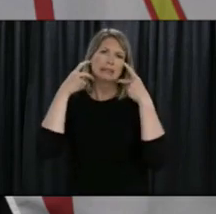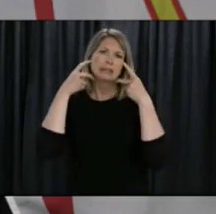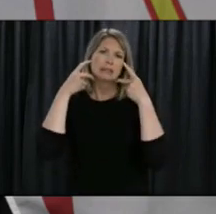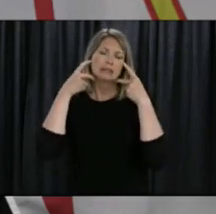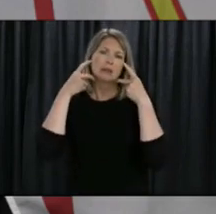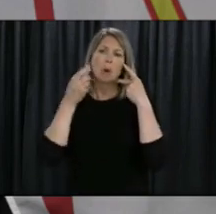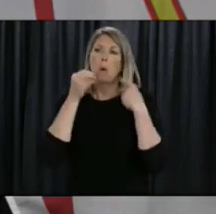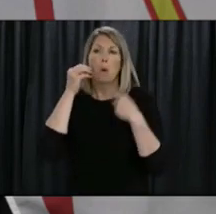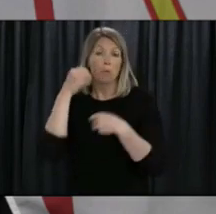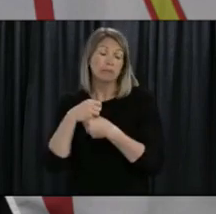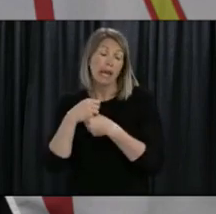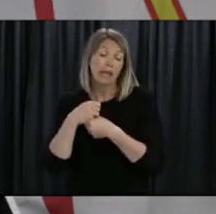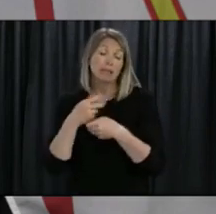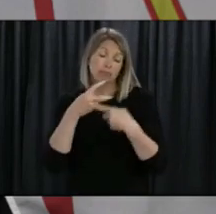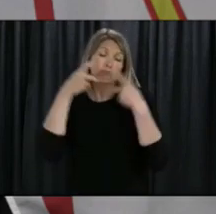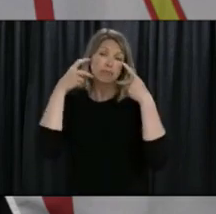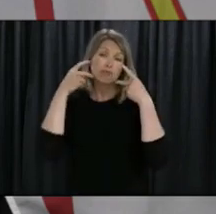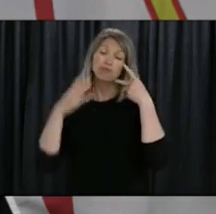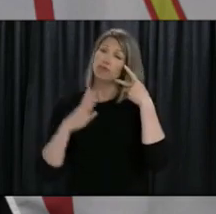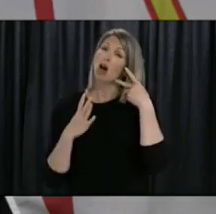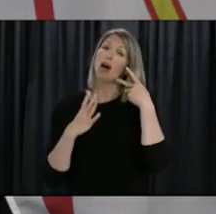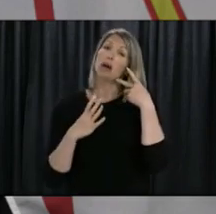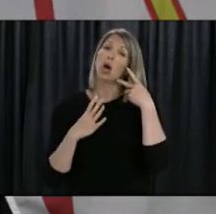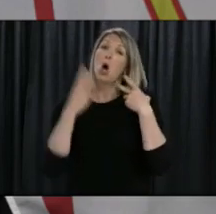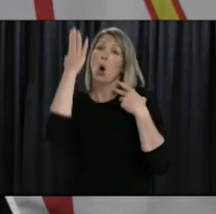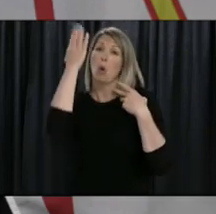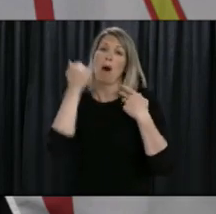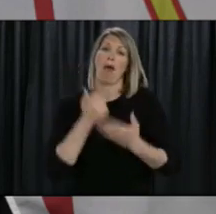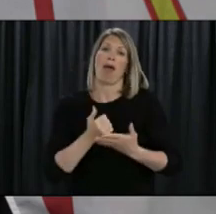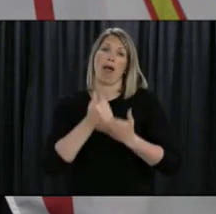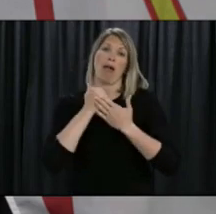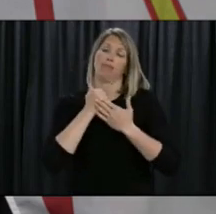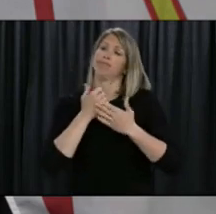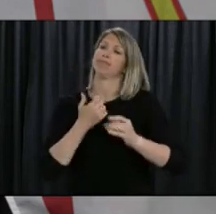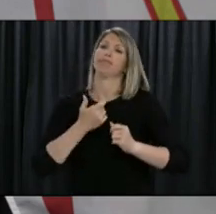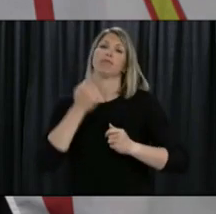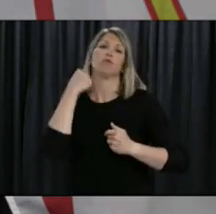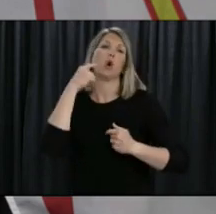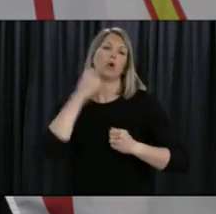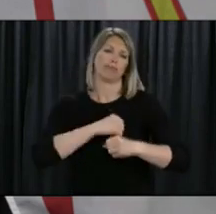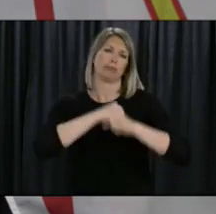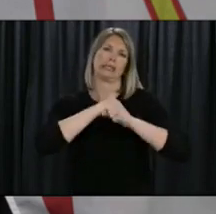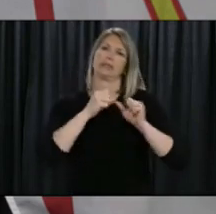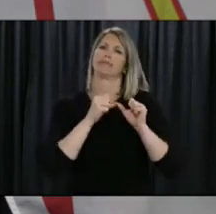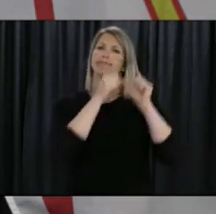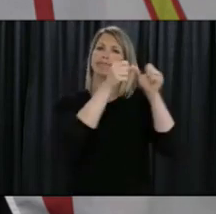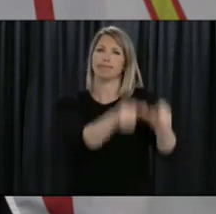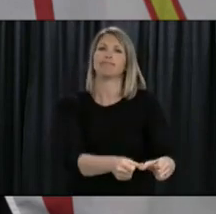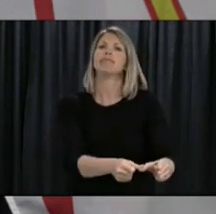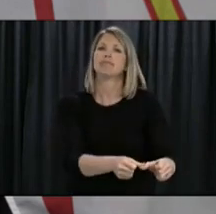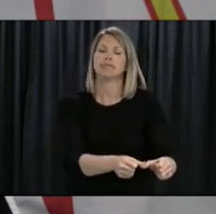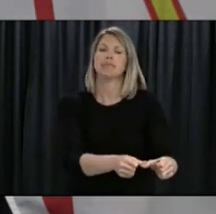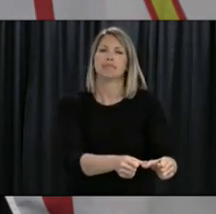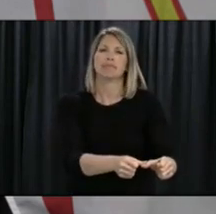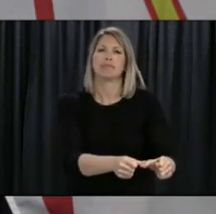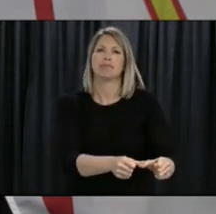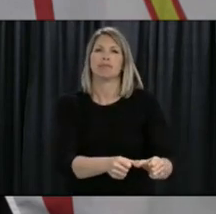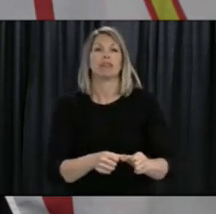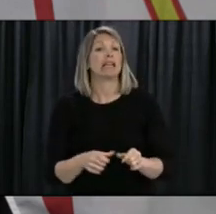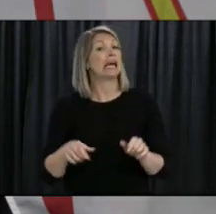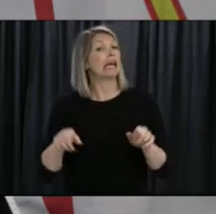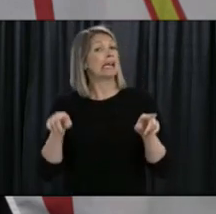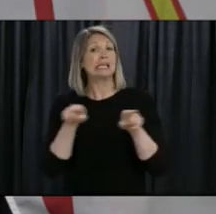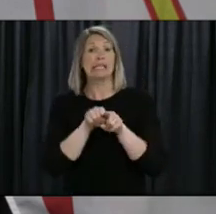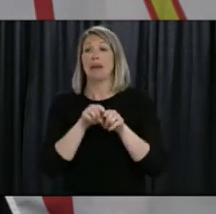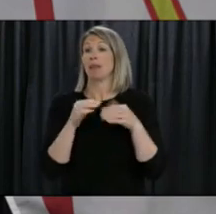protective measure will help to further ensure our success in living with COVID-19. Just as we moved carefully and with caution through Alert Level